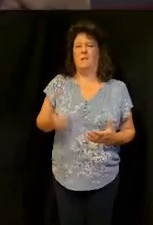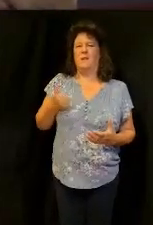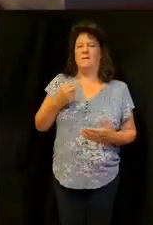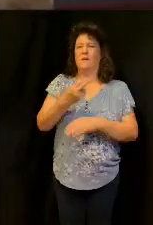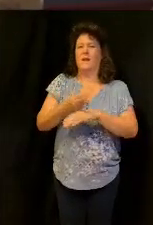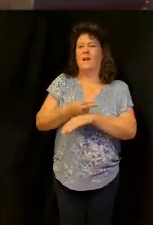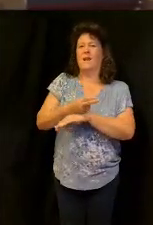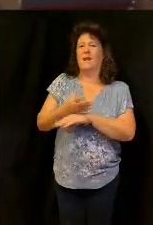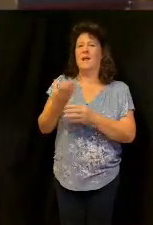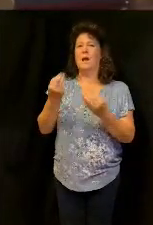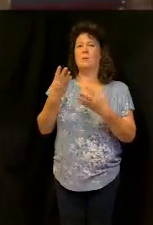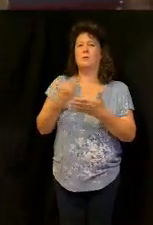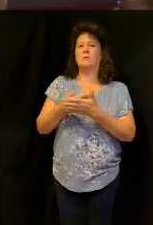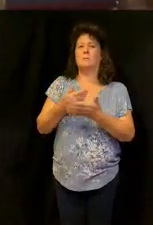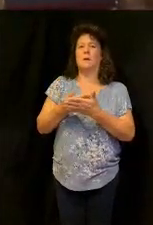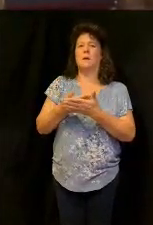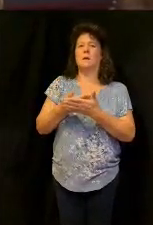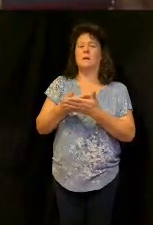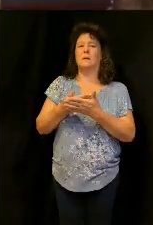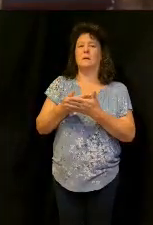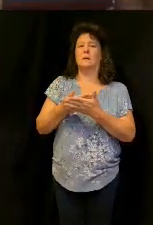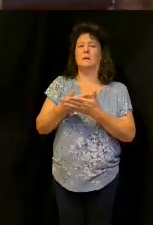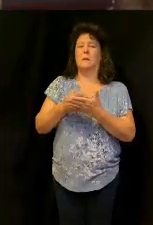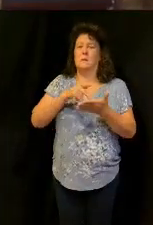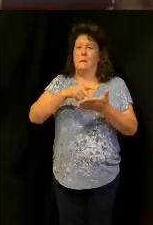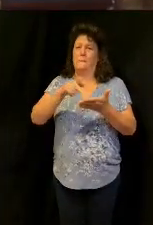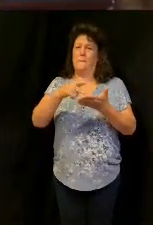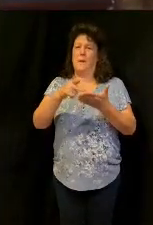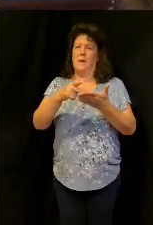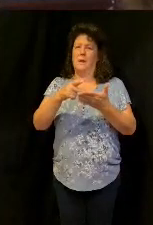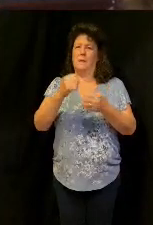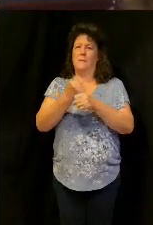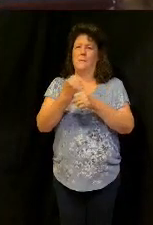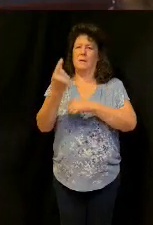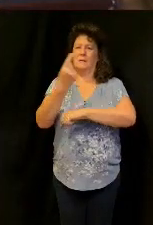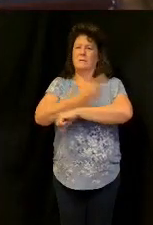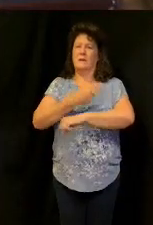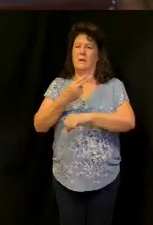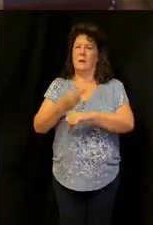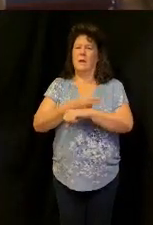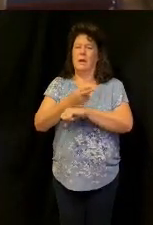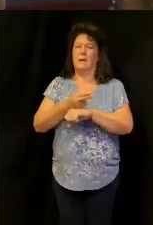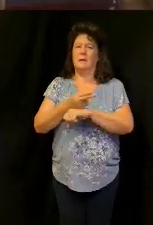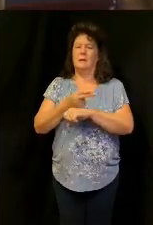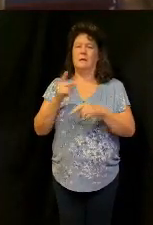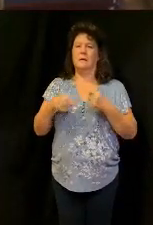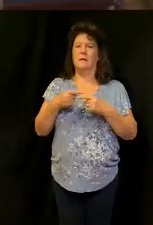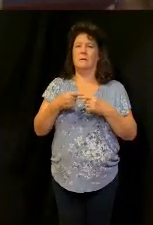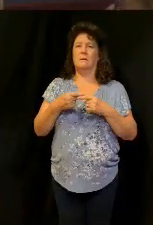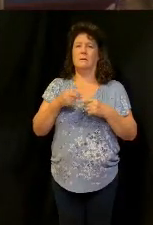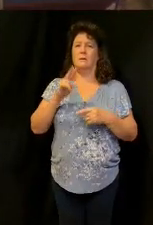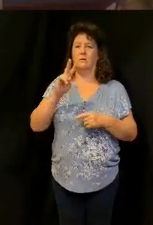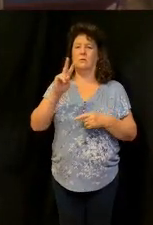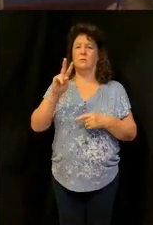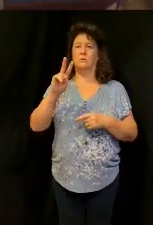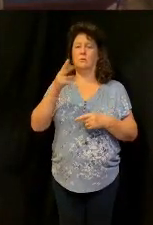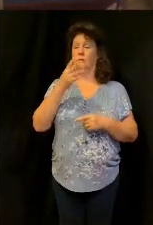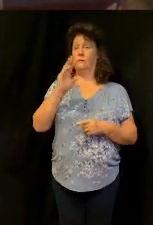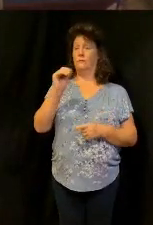how much money do they live in Haiti how much they make a day 250 a day